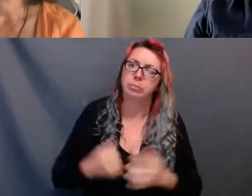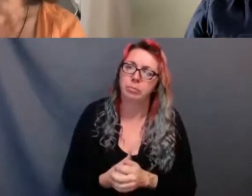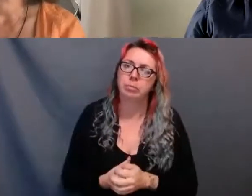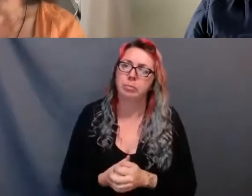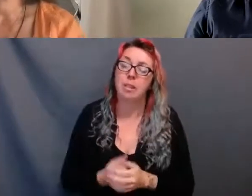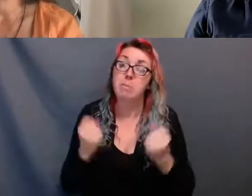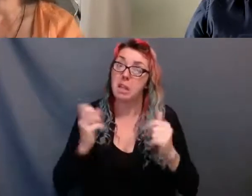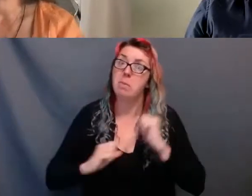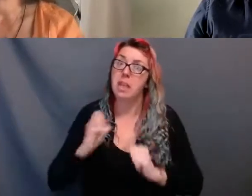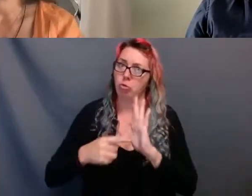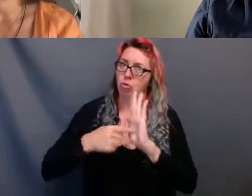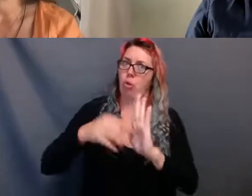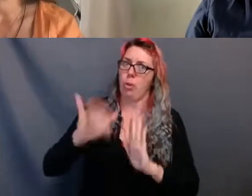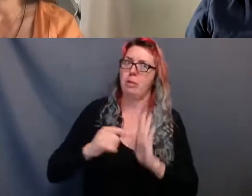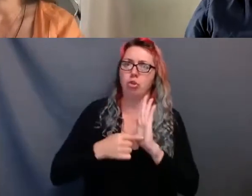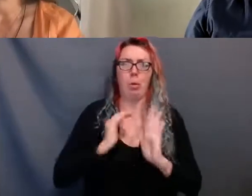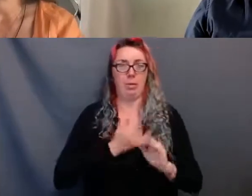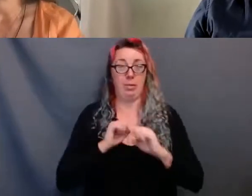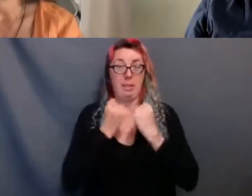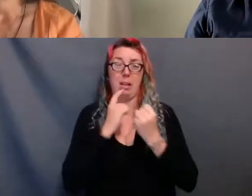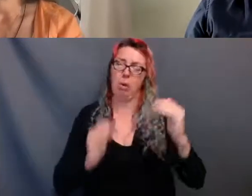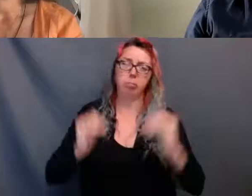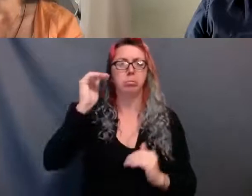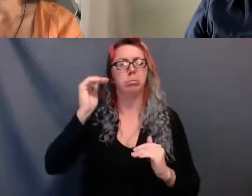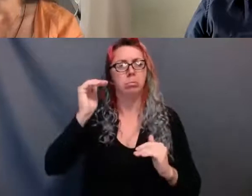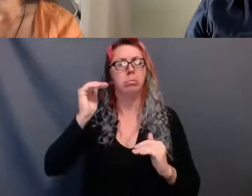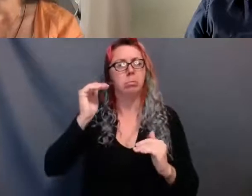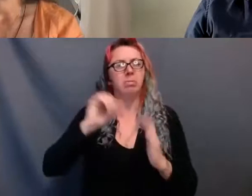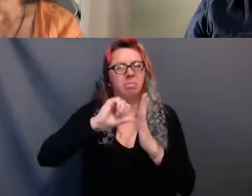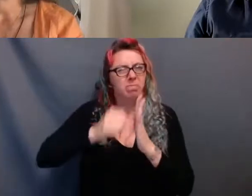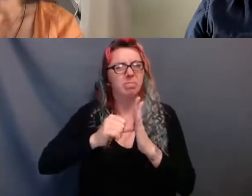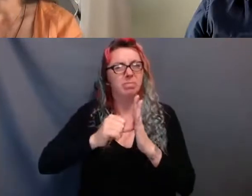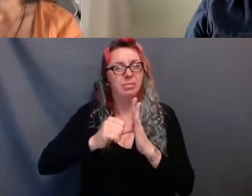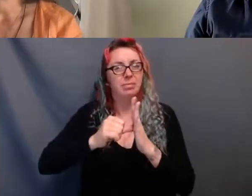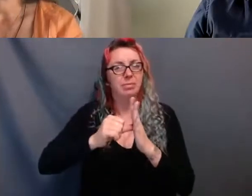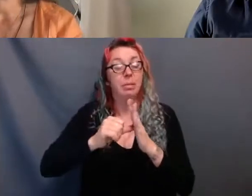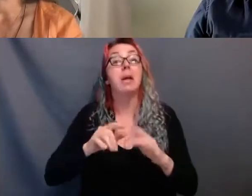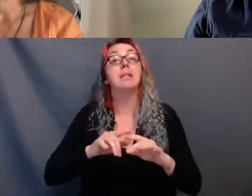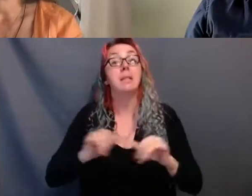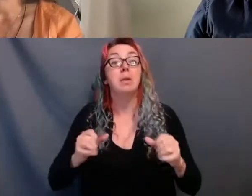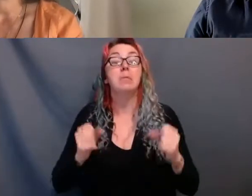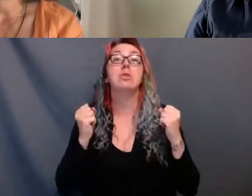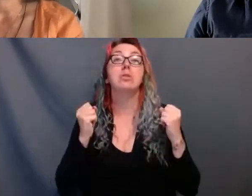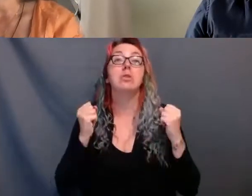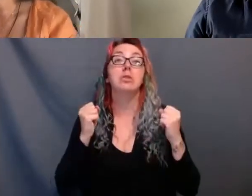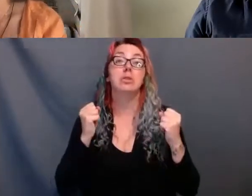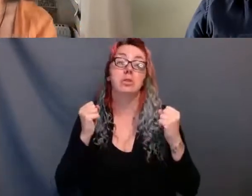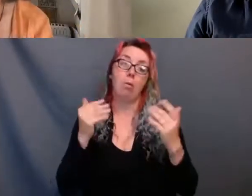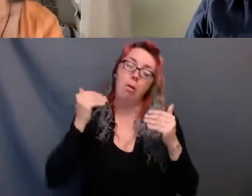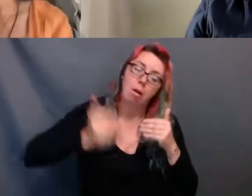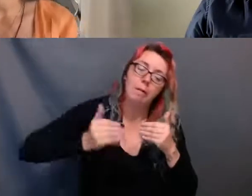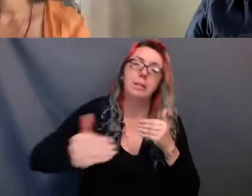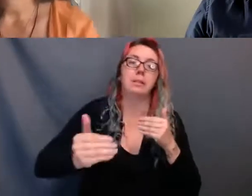struggles within our society. And yet in so many ways, voices of colour have been excluded and overlooked, ignored